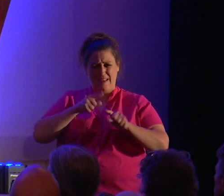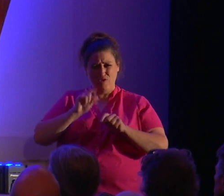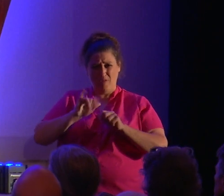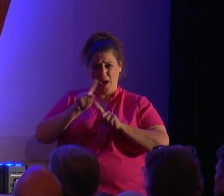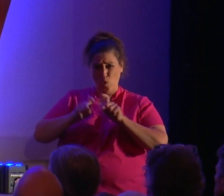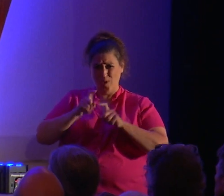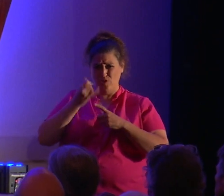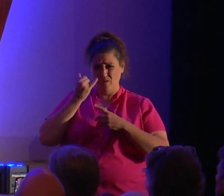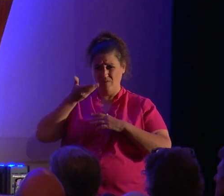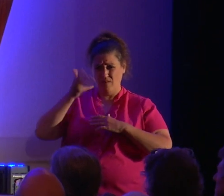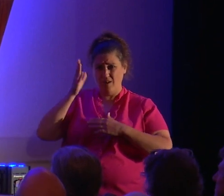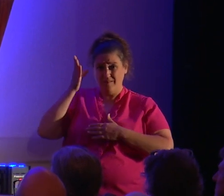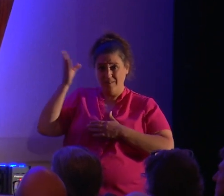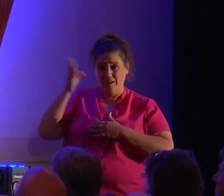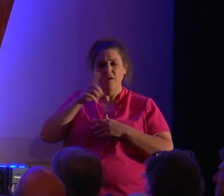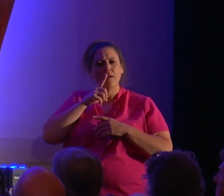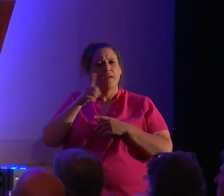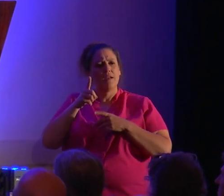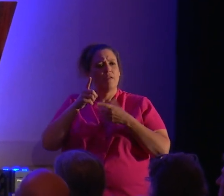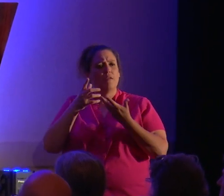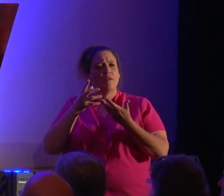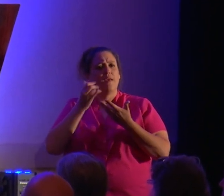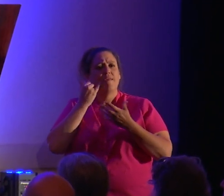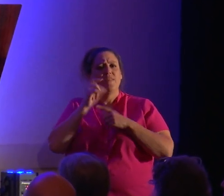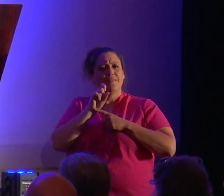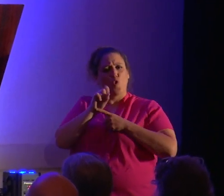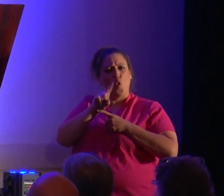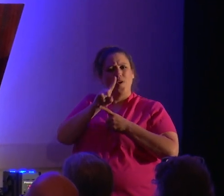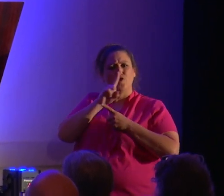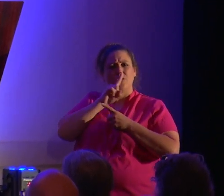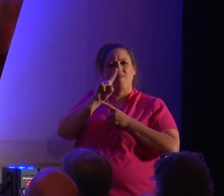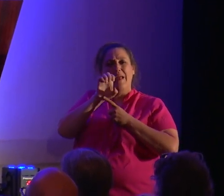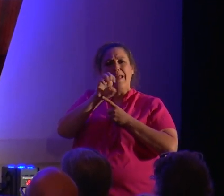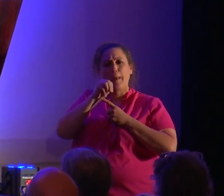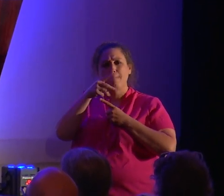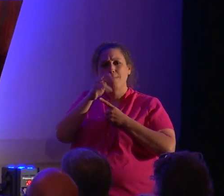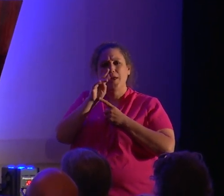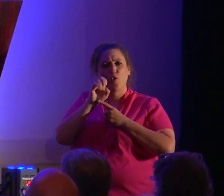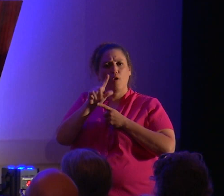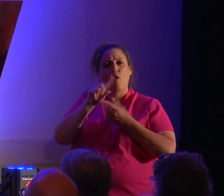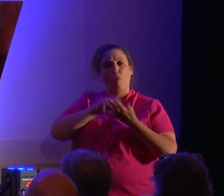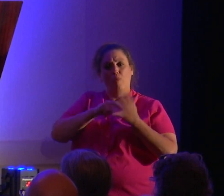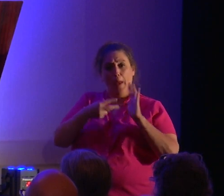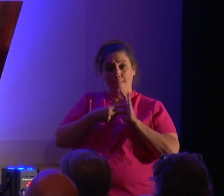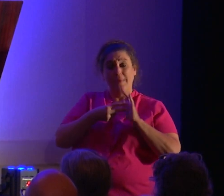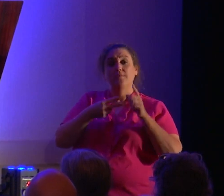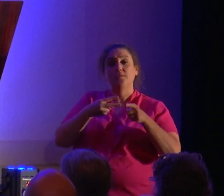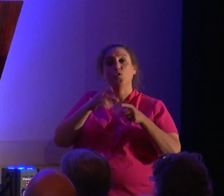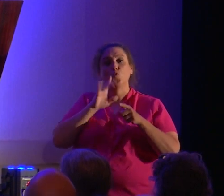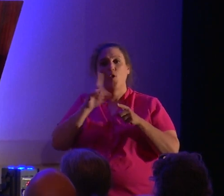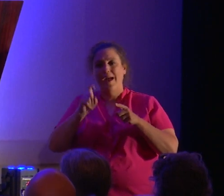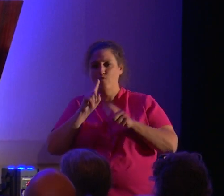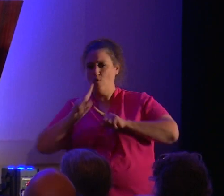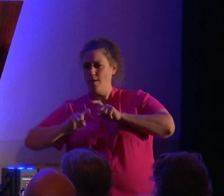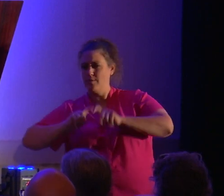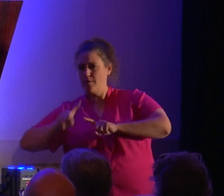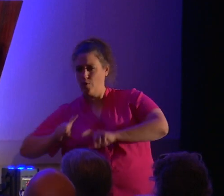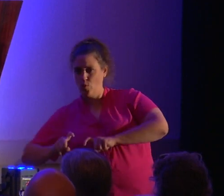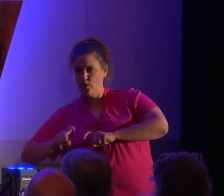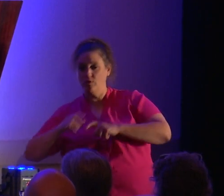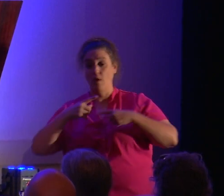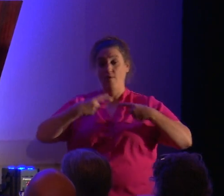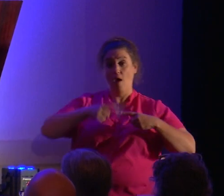And it's an empirical question, and as we all know, empirical questions are answered by evidence. And arguments are not evidence.